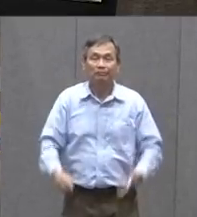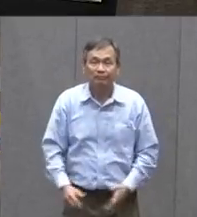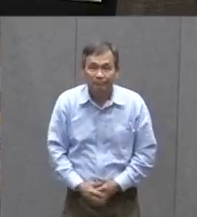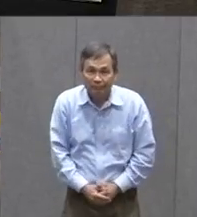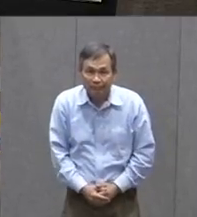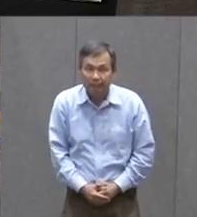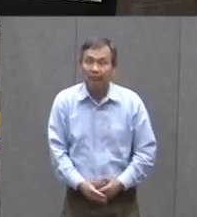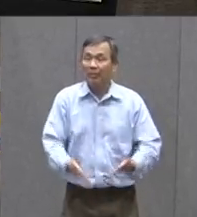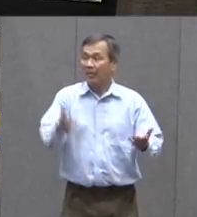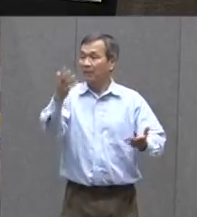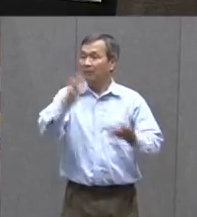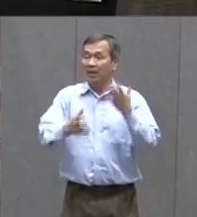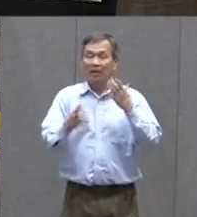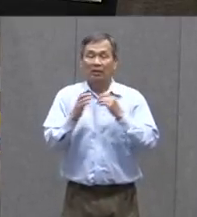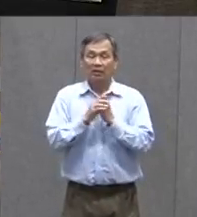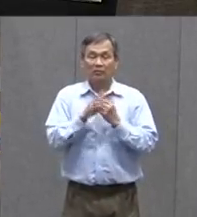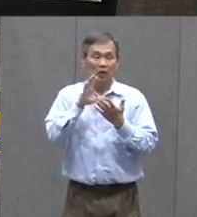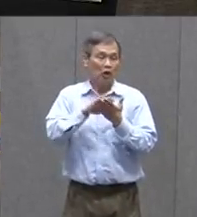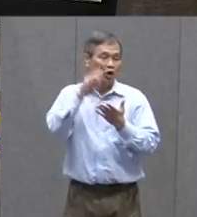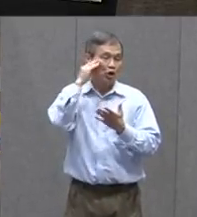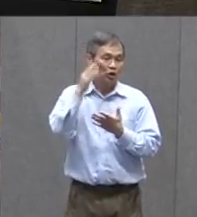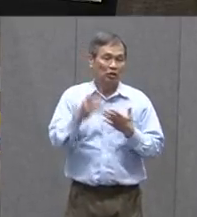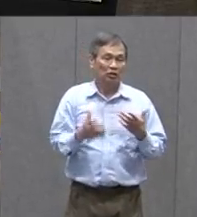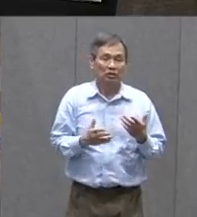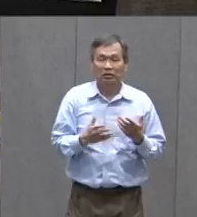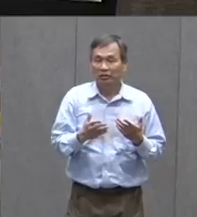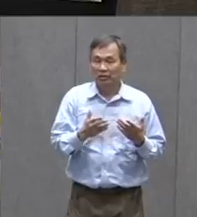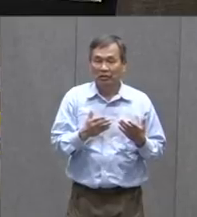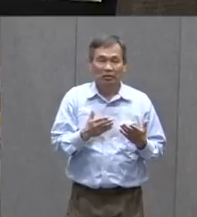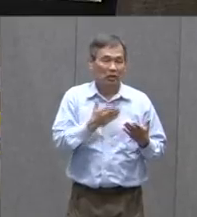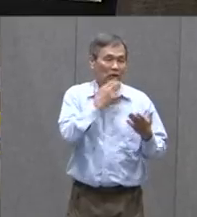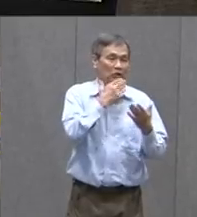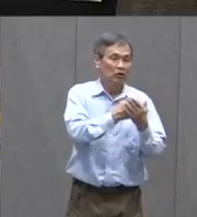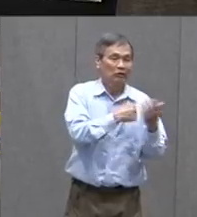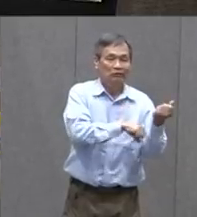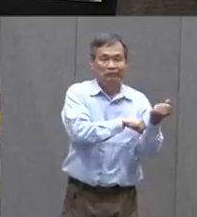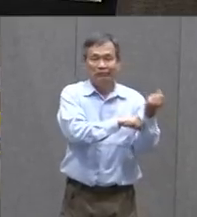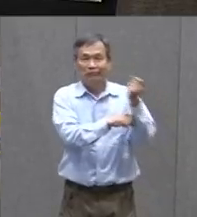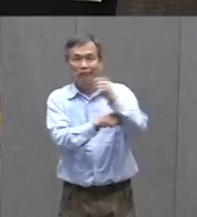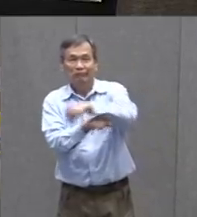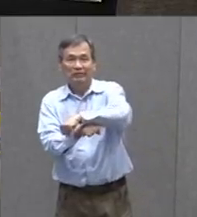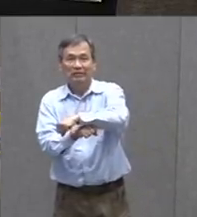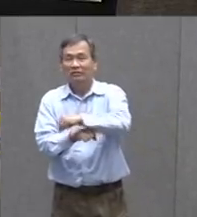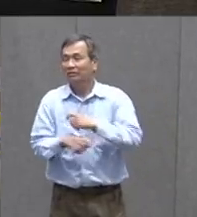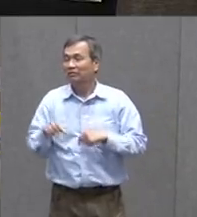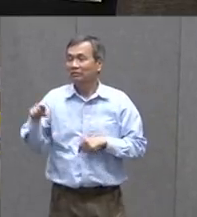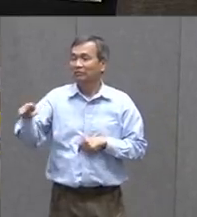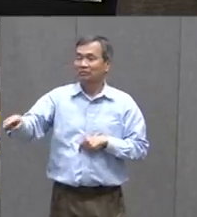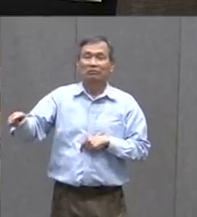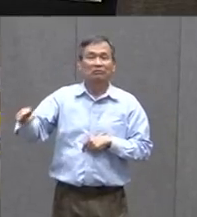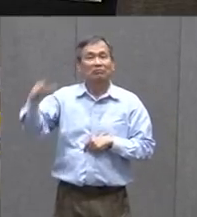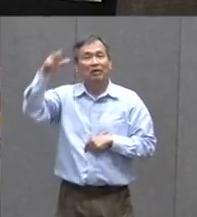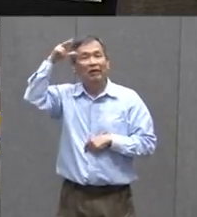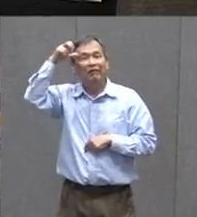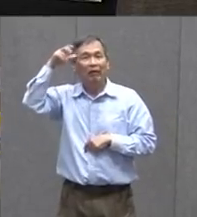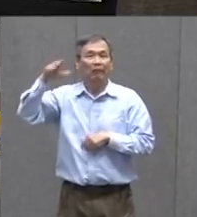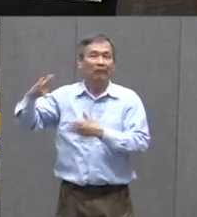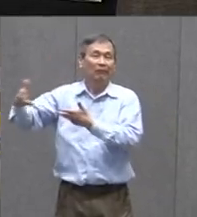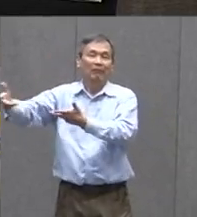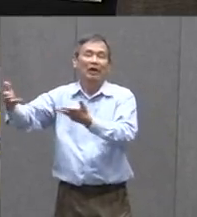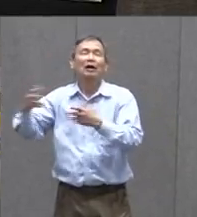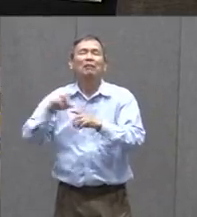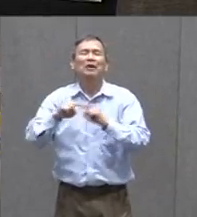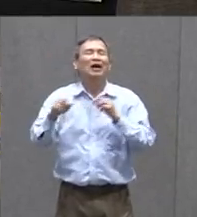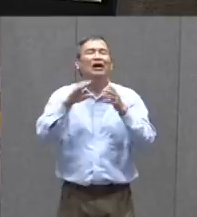Maybe It Is That Good Triumphs Over Evil Could Be A Lot Of Different Kinds Of Things But The Narrator Would Be The Person